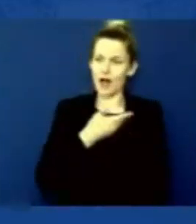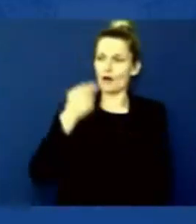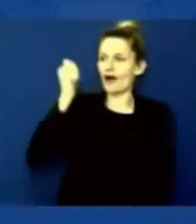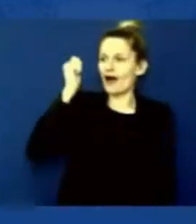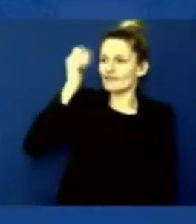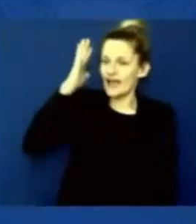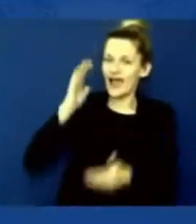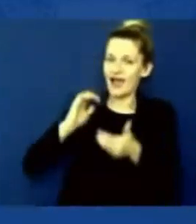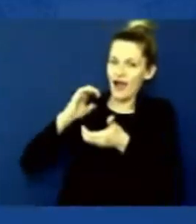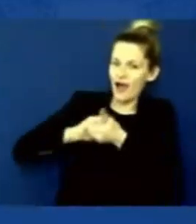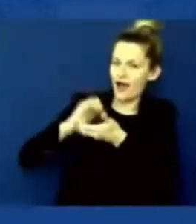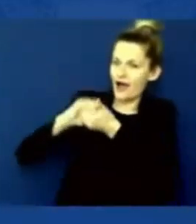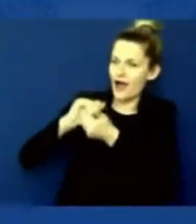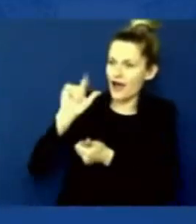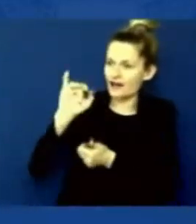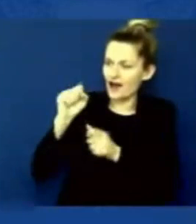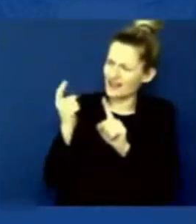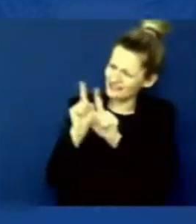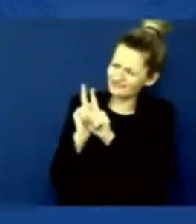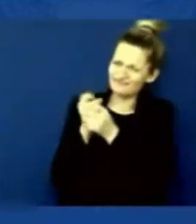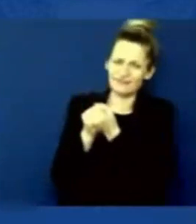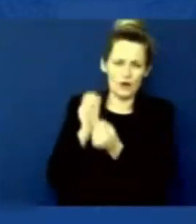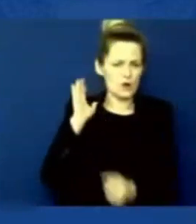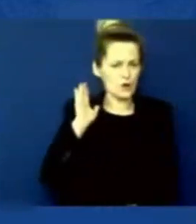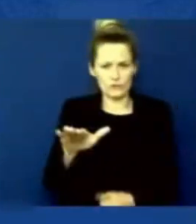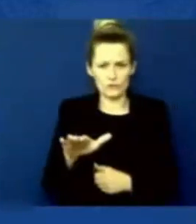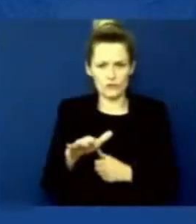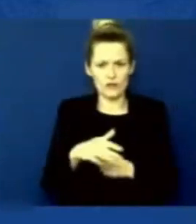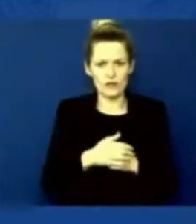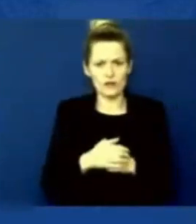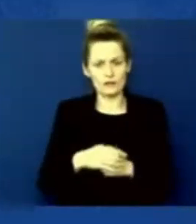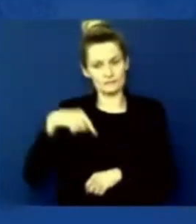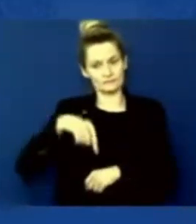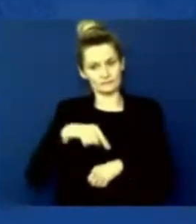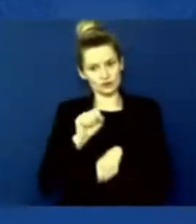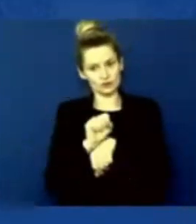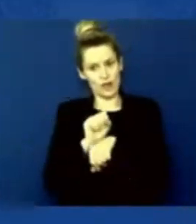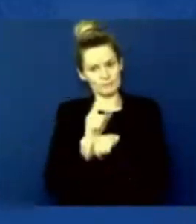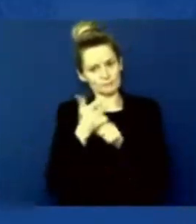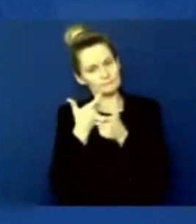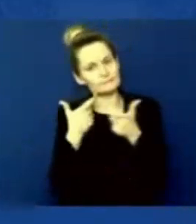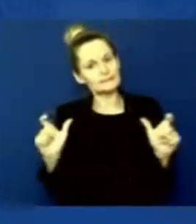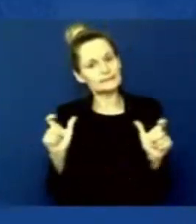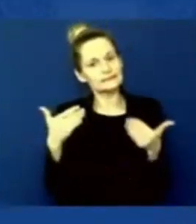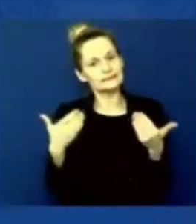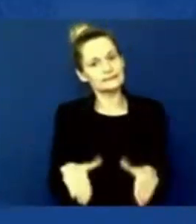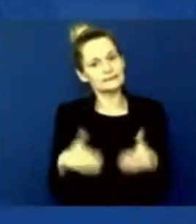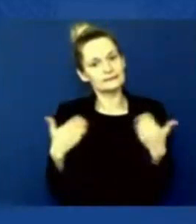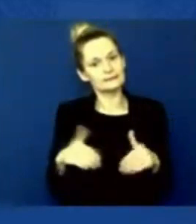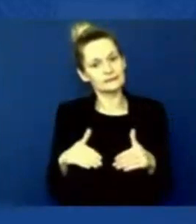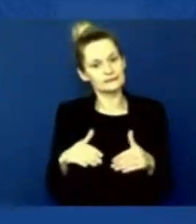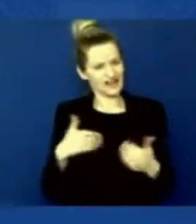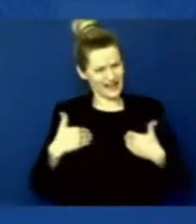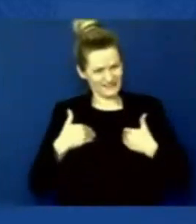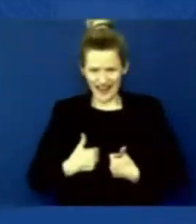enormous scope and scale the effort. We will see the individual lives that are affected. The families that are desperate to get